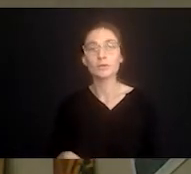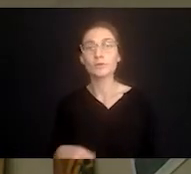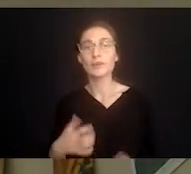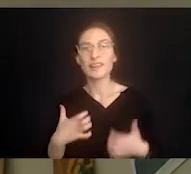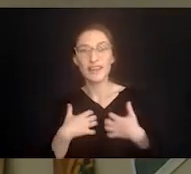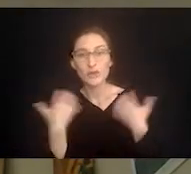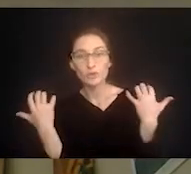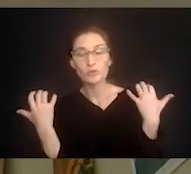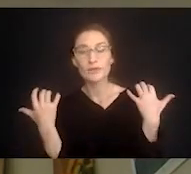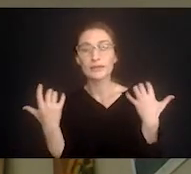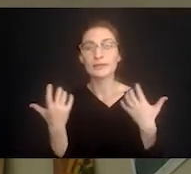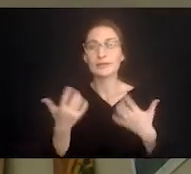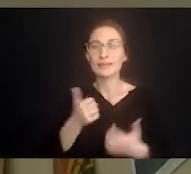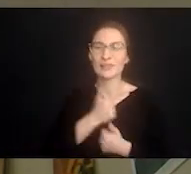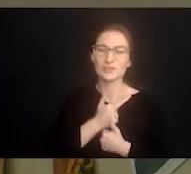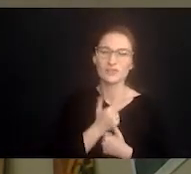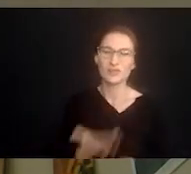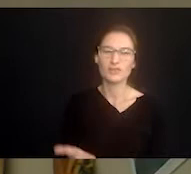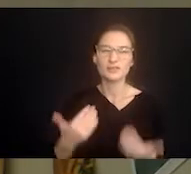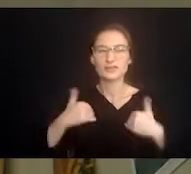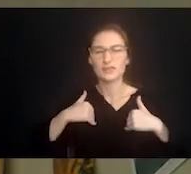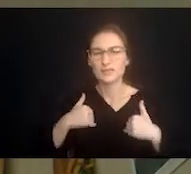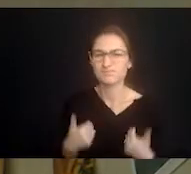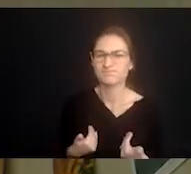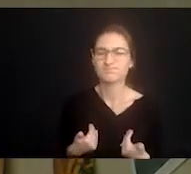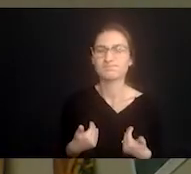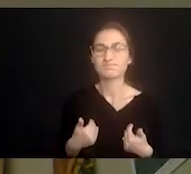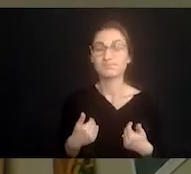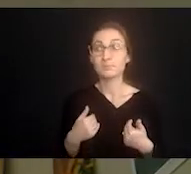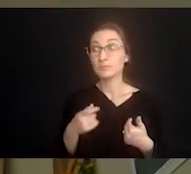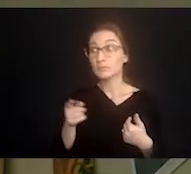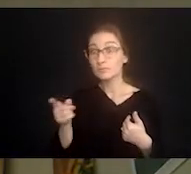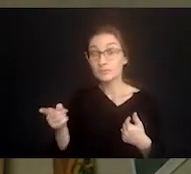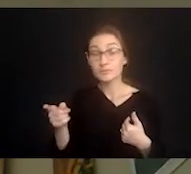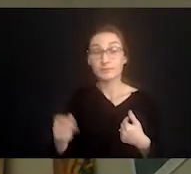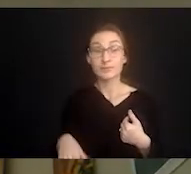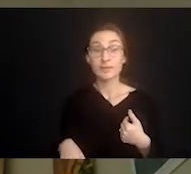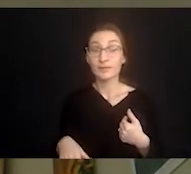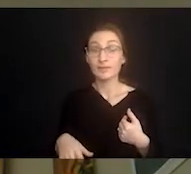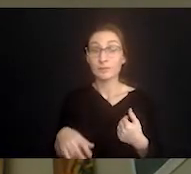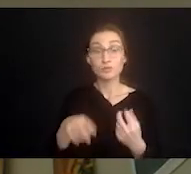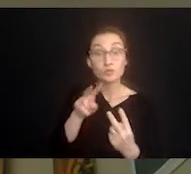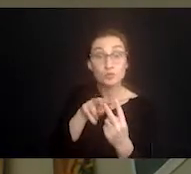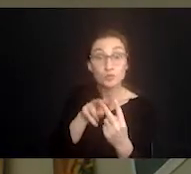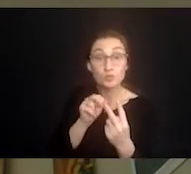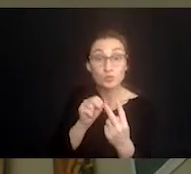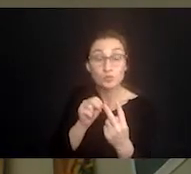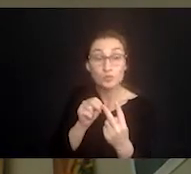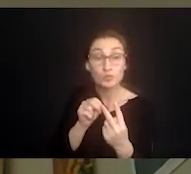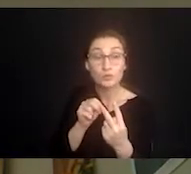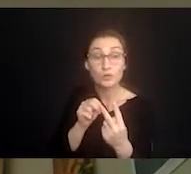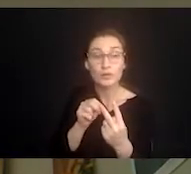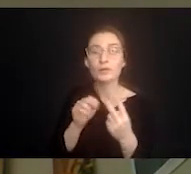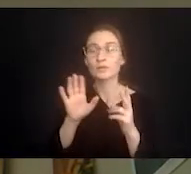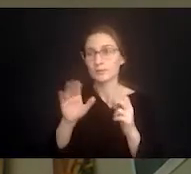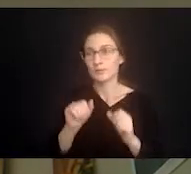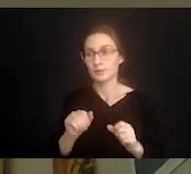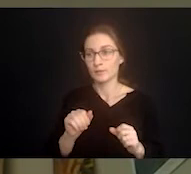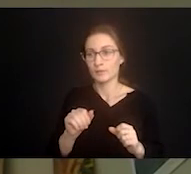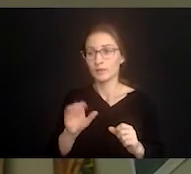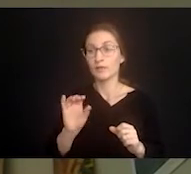or angry and being exhausted. One of those two combined with my being